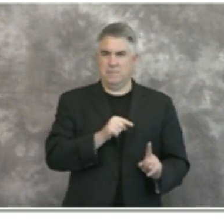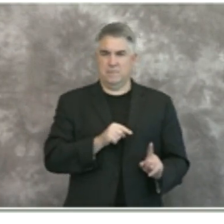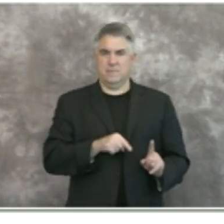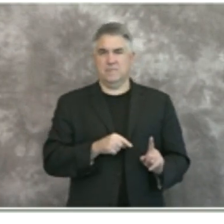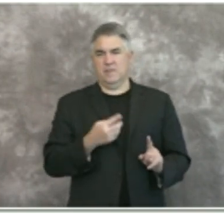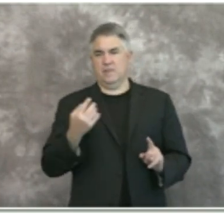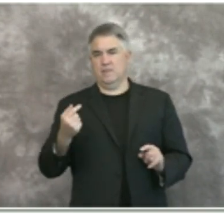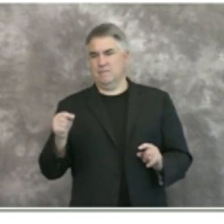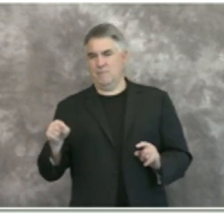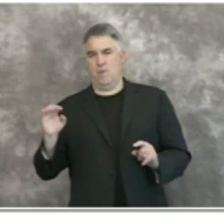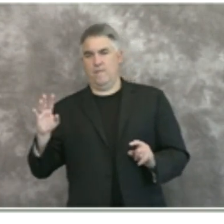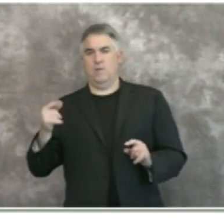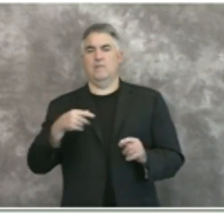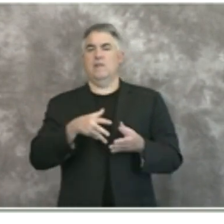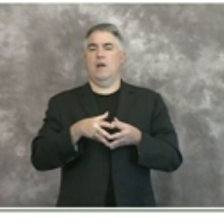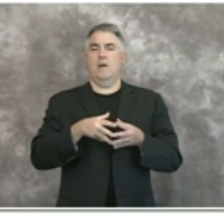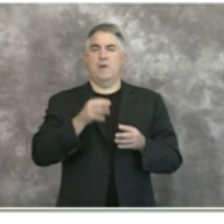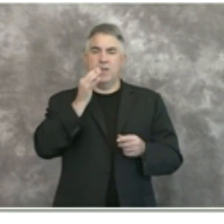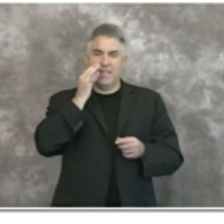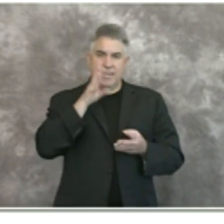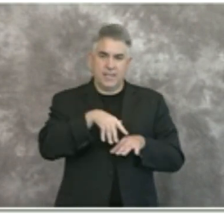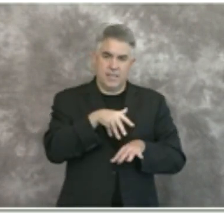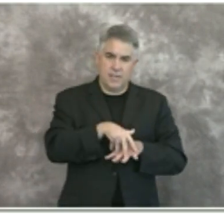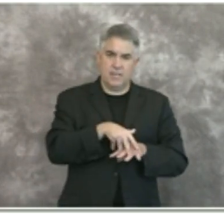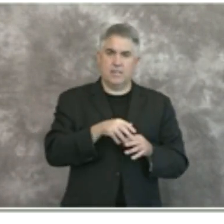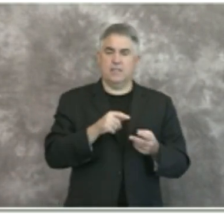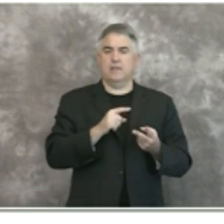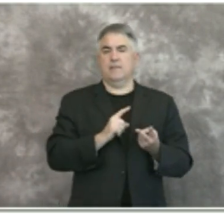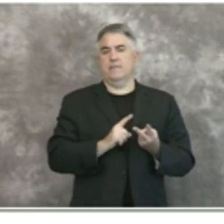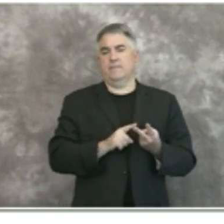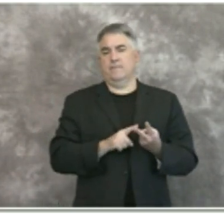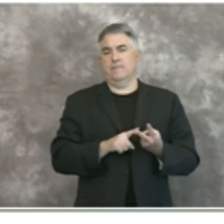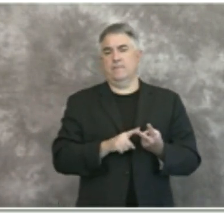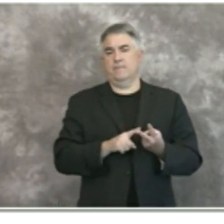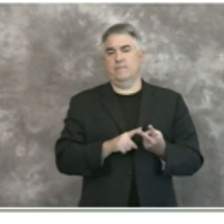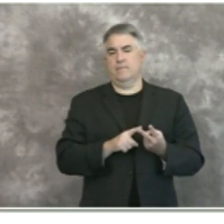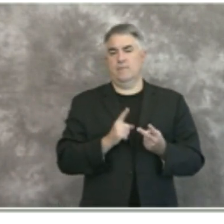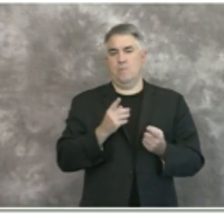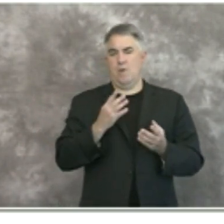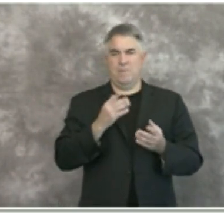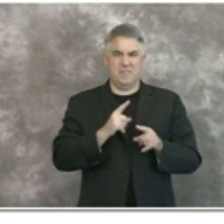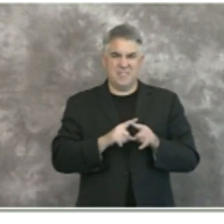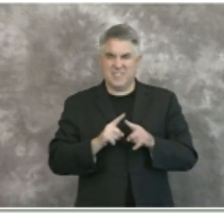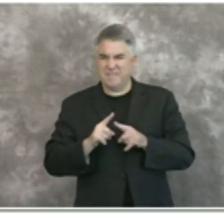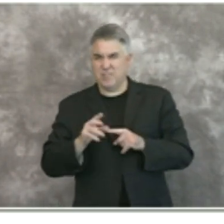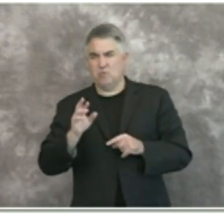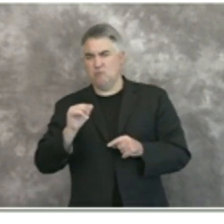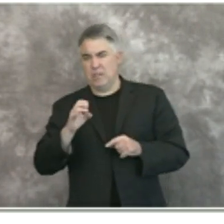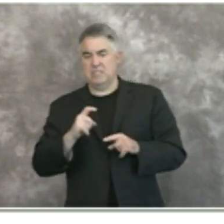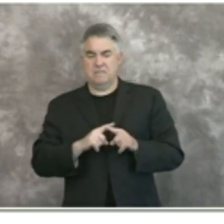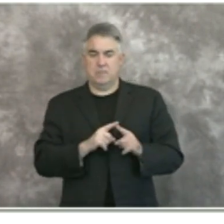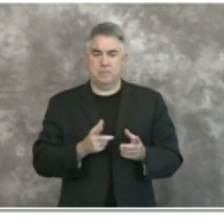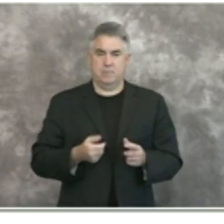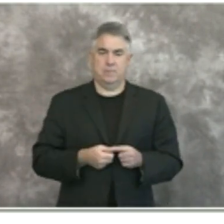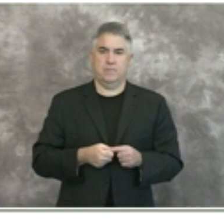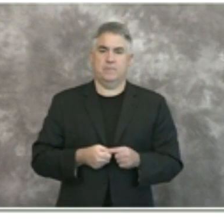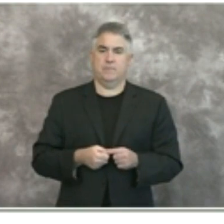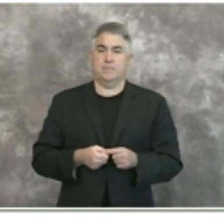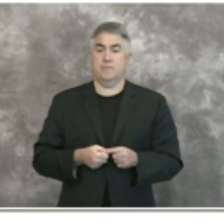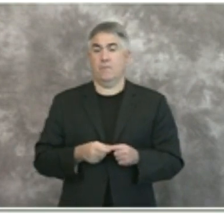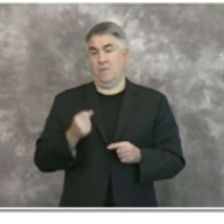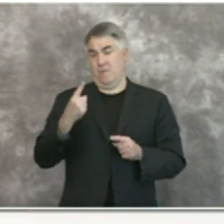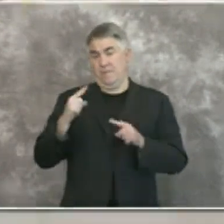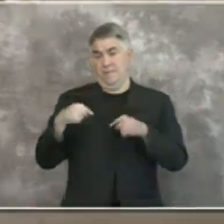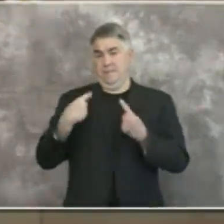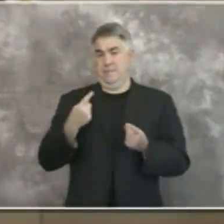percent uh american indian and uh an individual of multiple races and as usual the